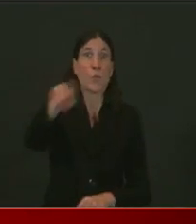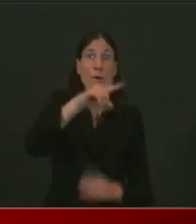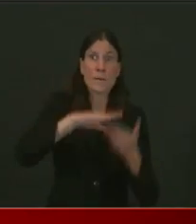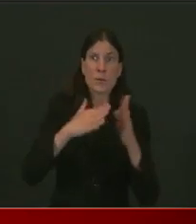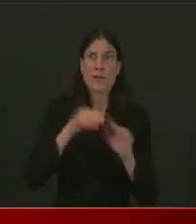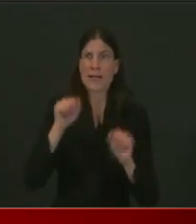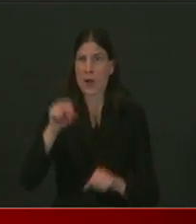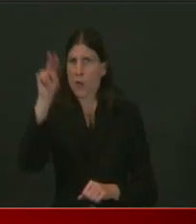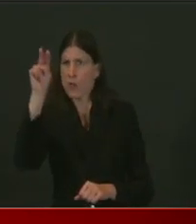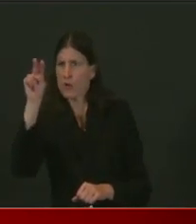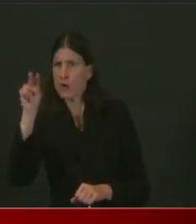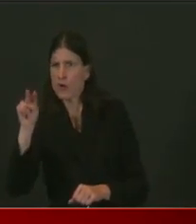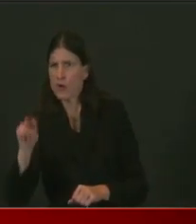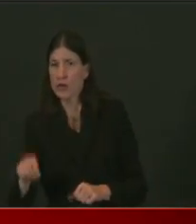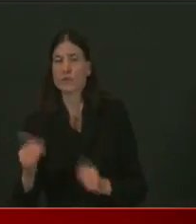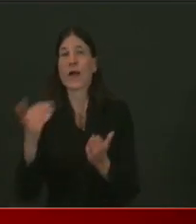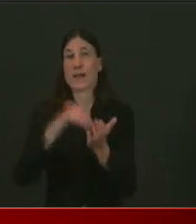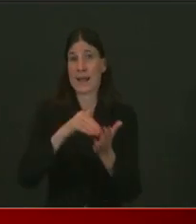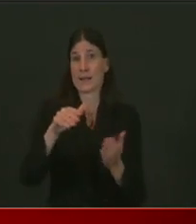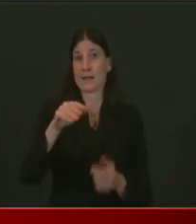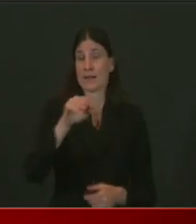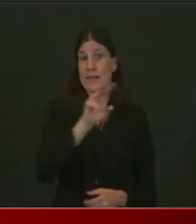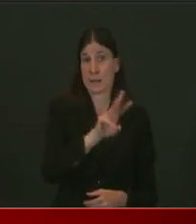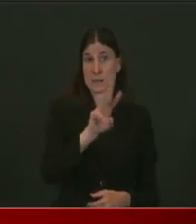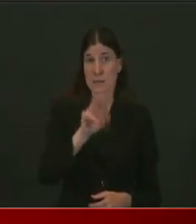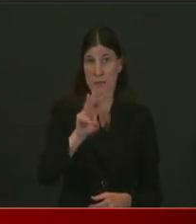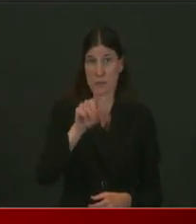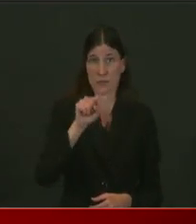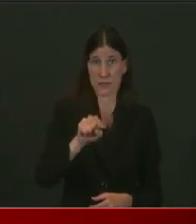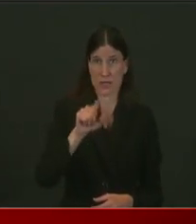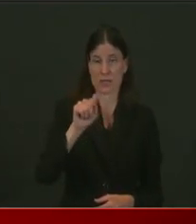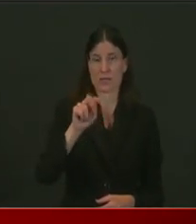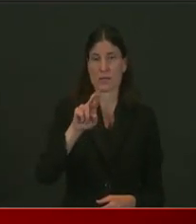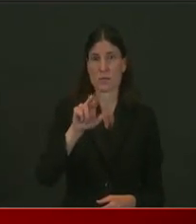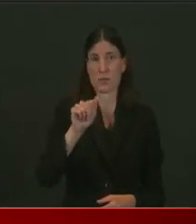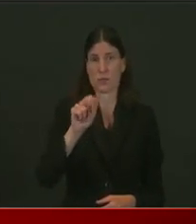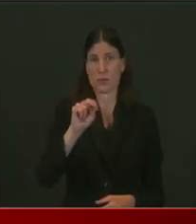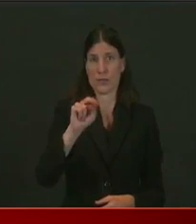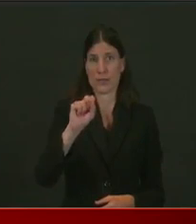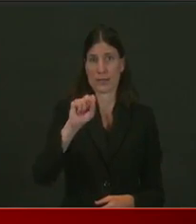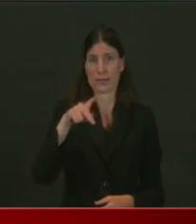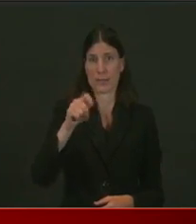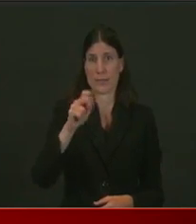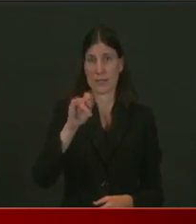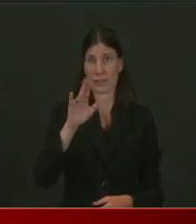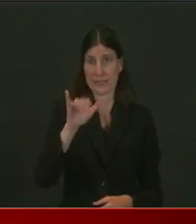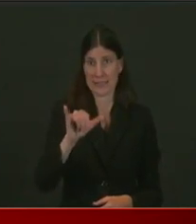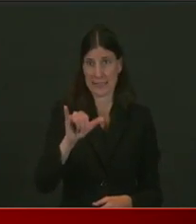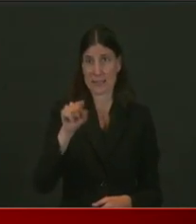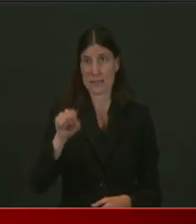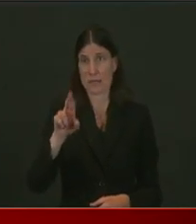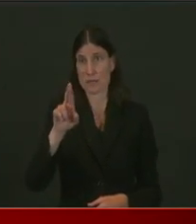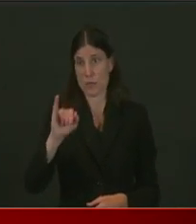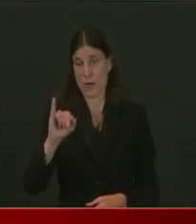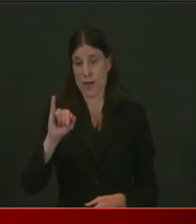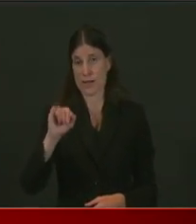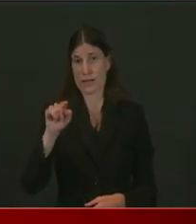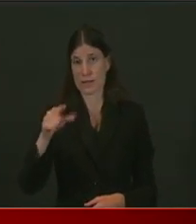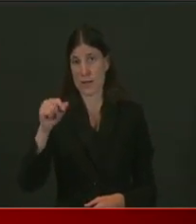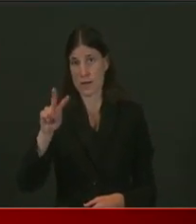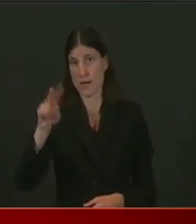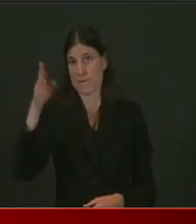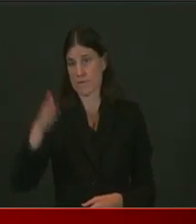.ri.gov backslash COVID-19. Um, every single penny that we,